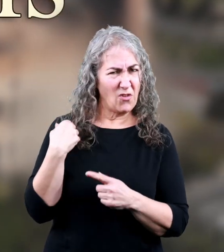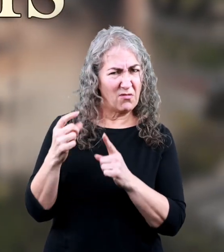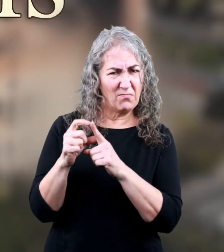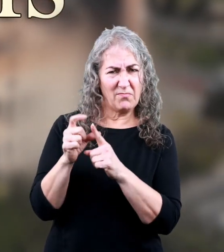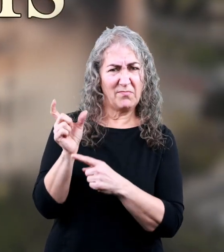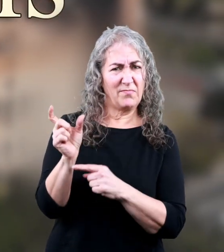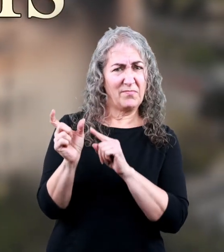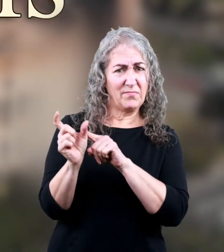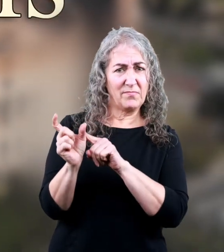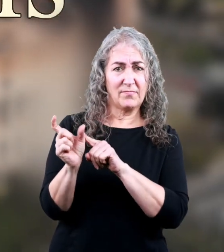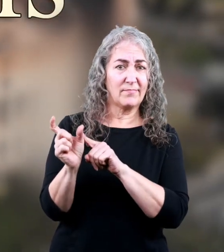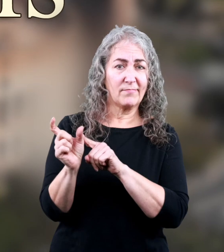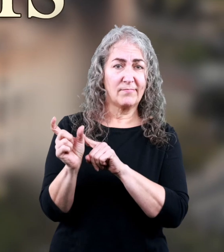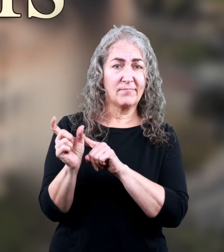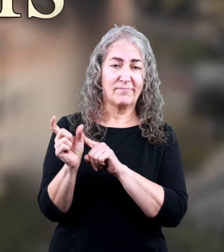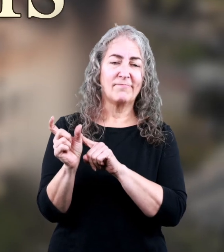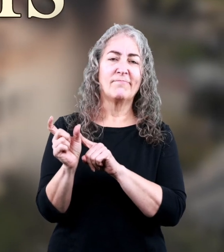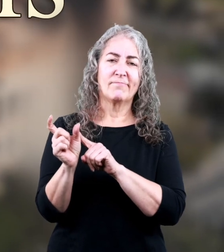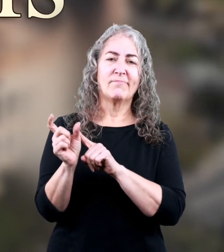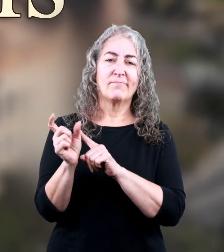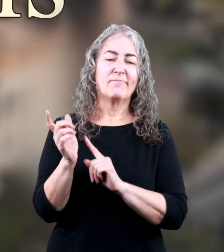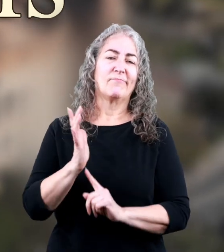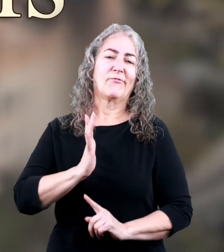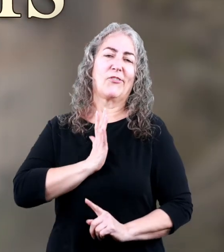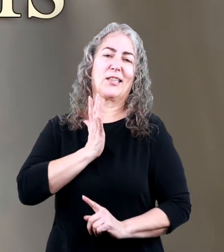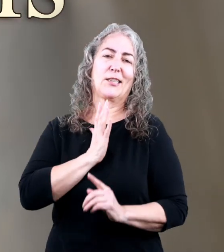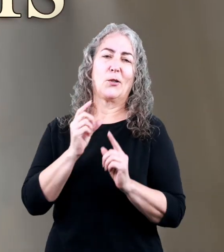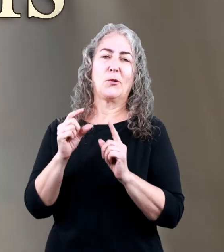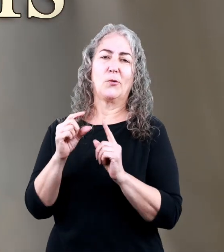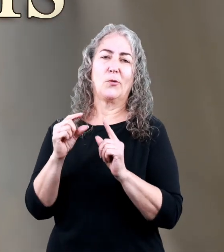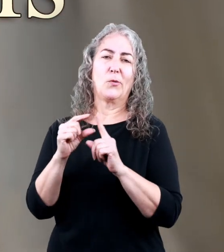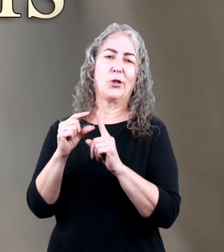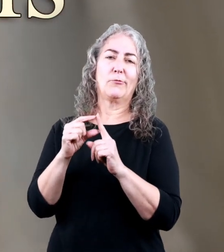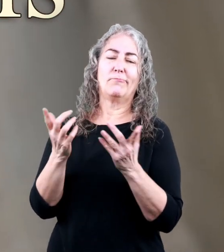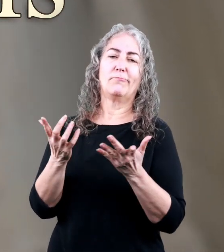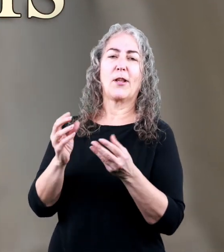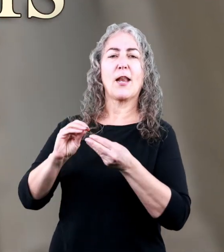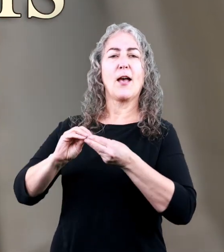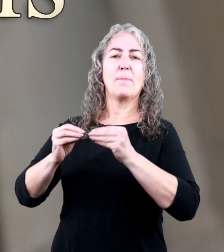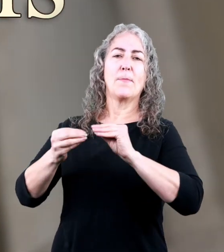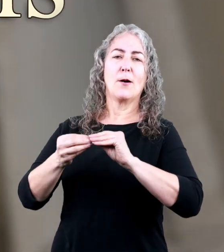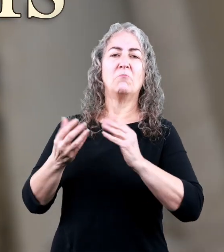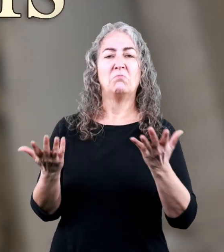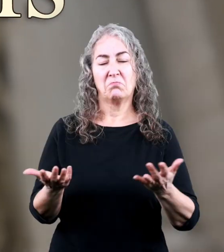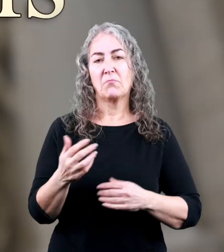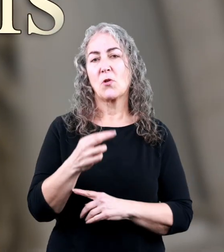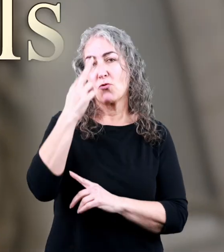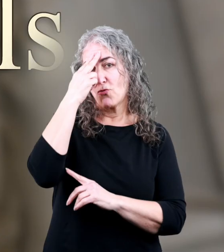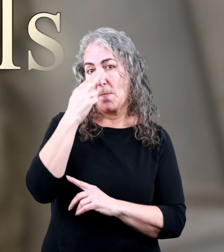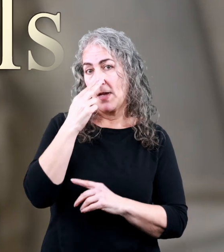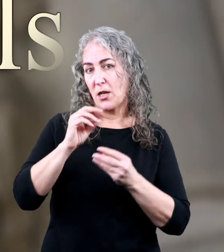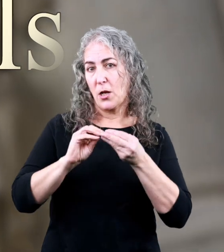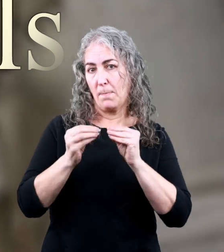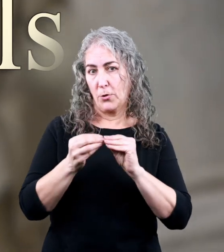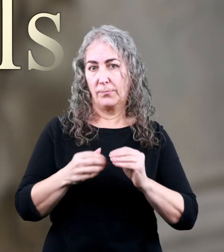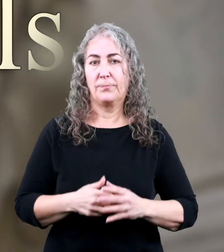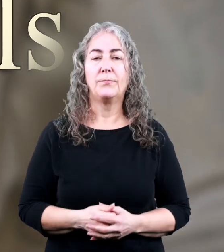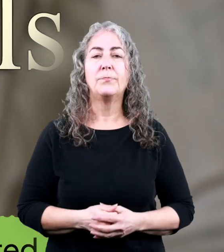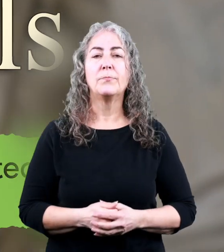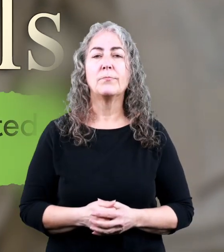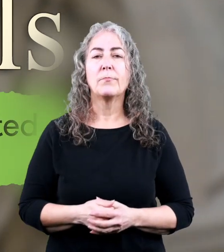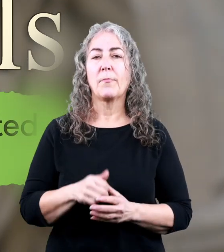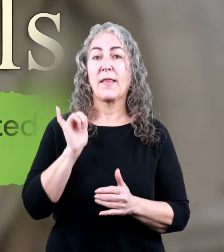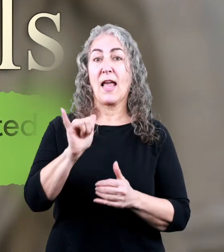Have you heard this word before? Numeral is just a fancy name for number. Remember, so, Roman